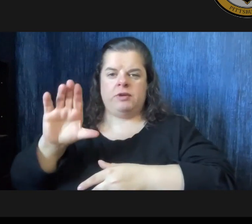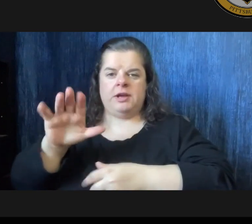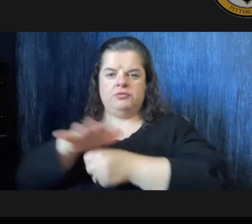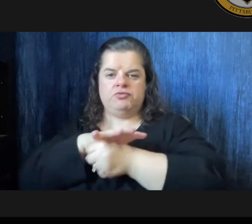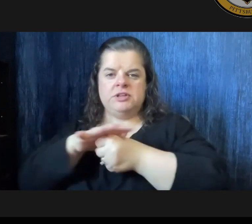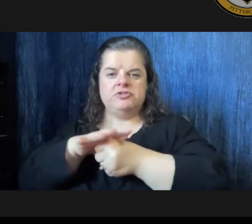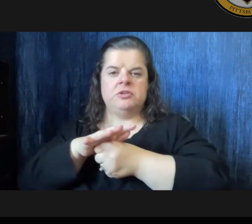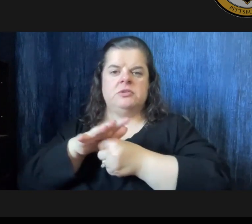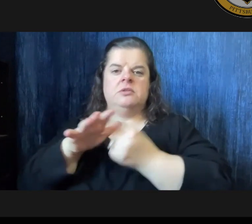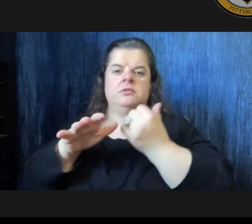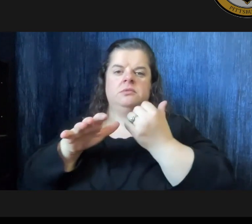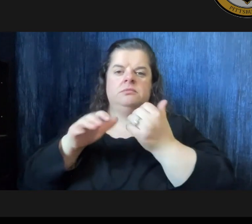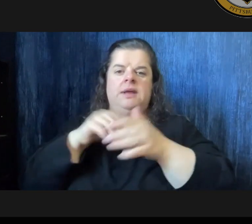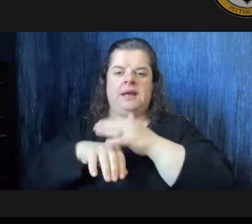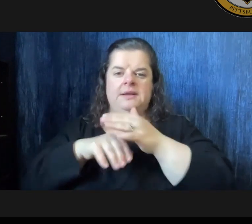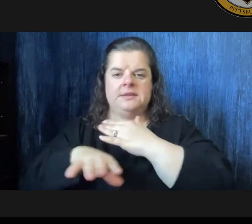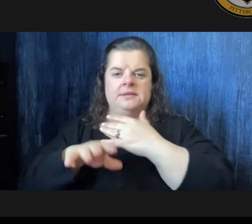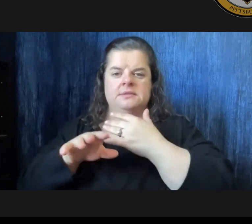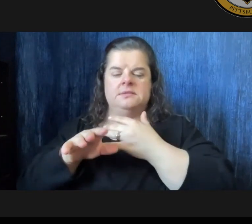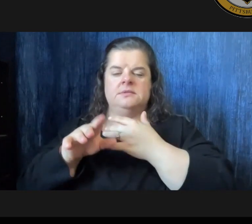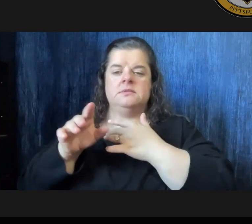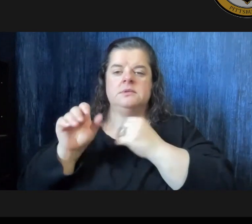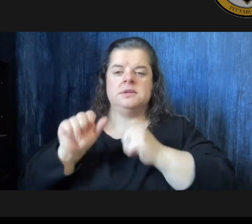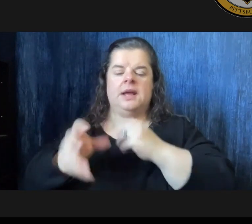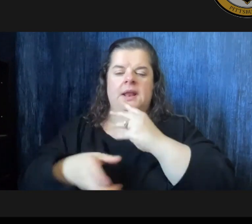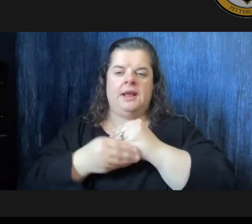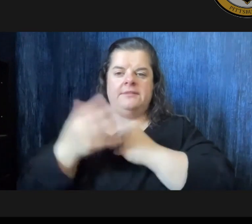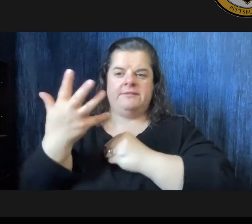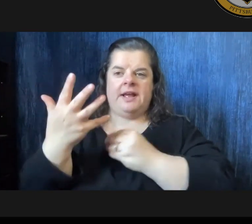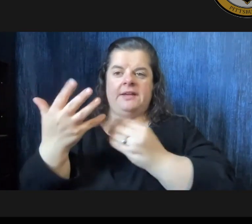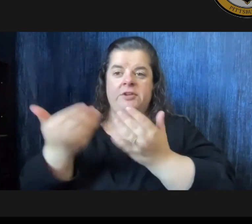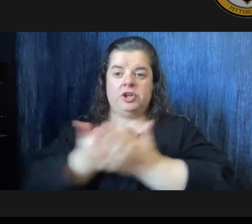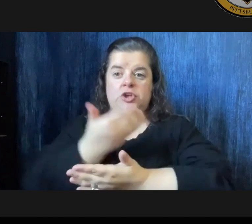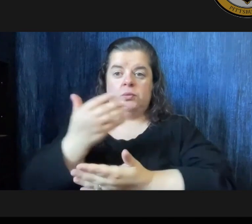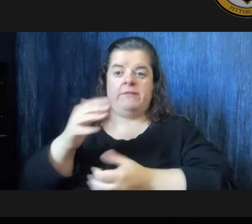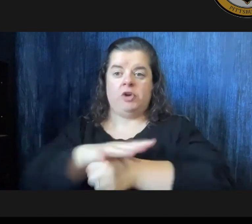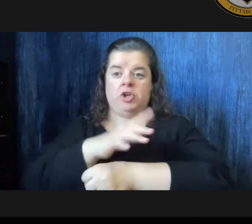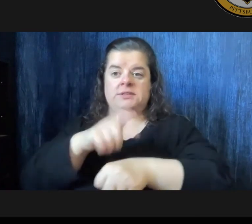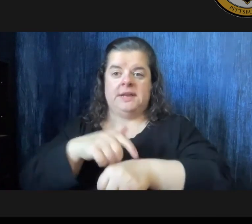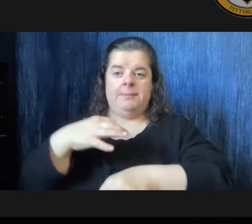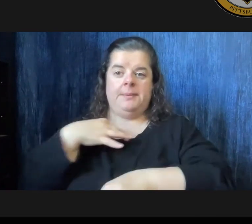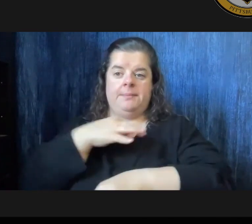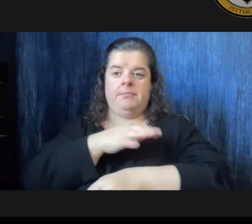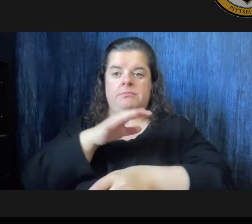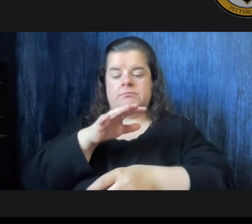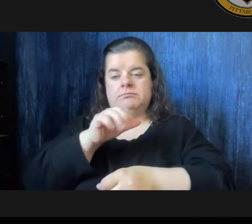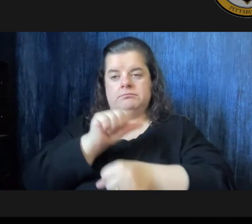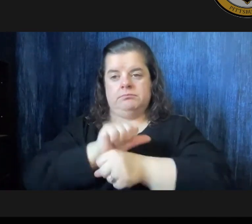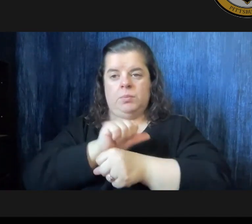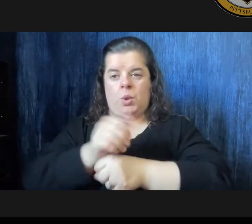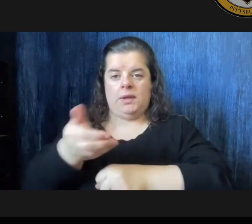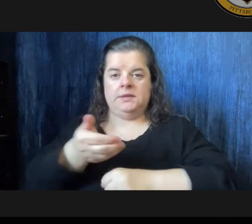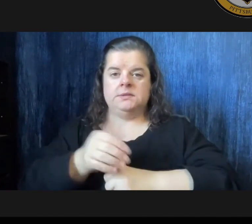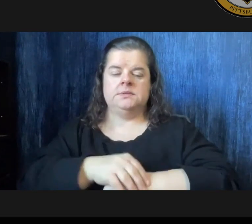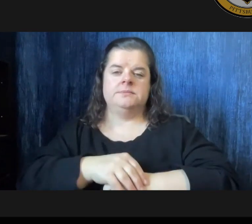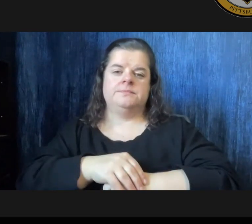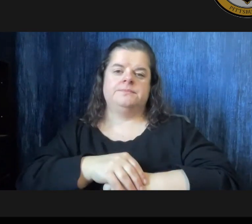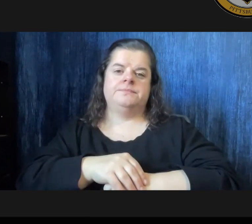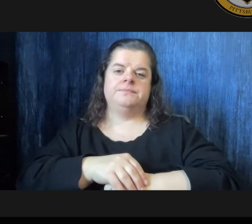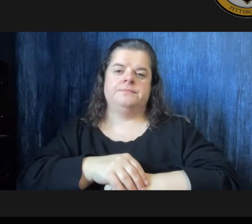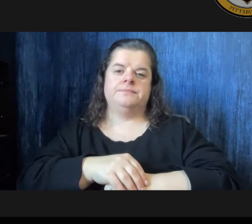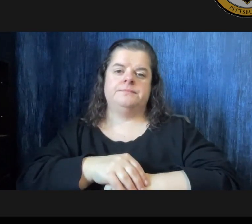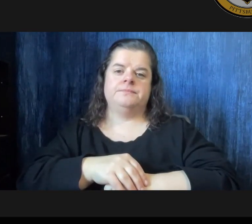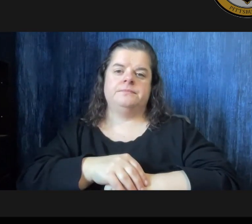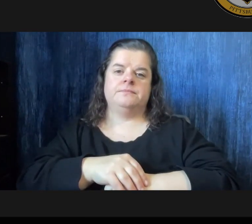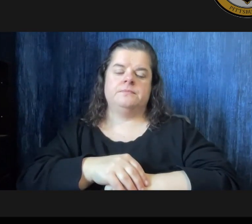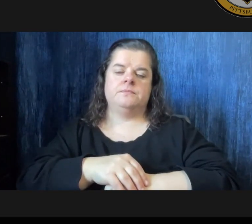fund uh with that we'll be able to add five additional full-time employees and